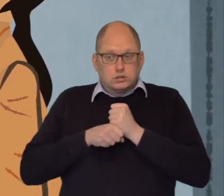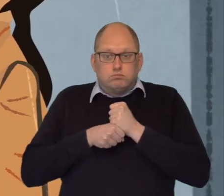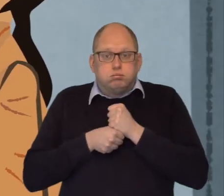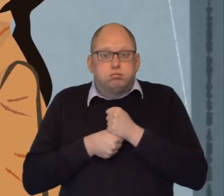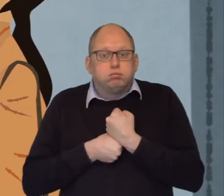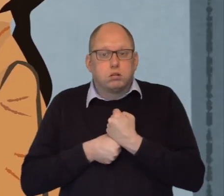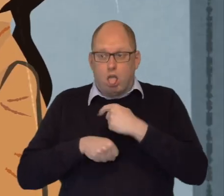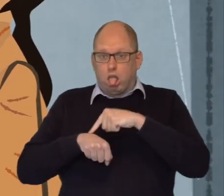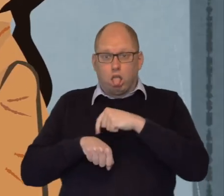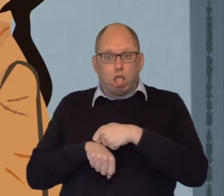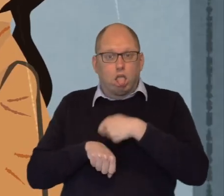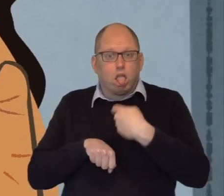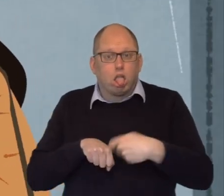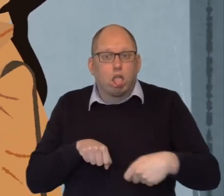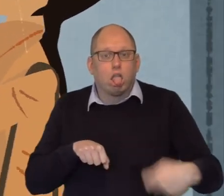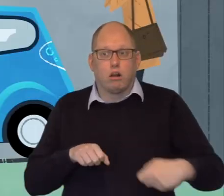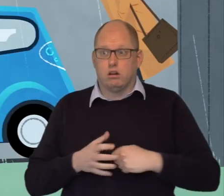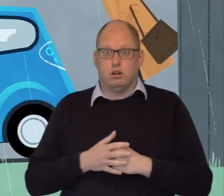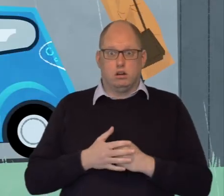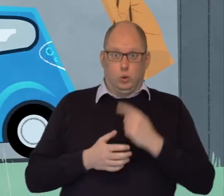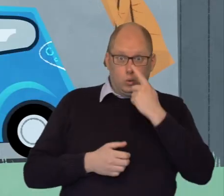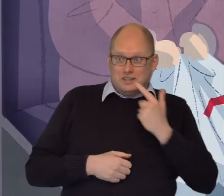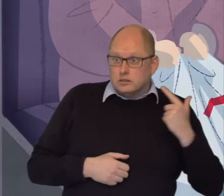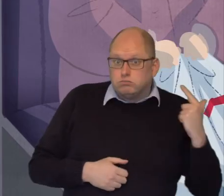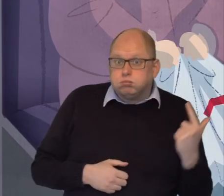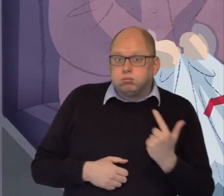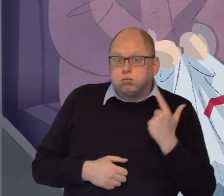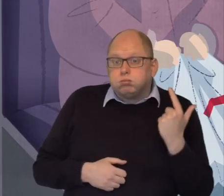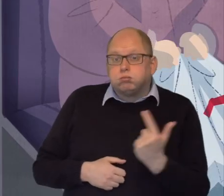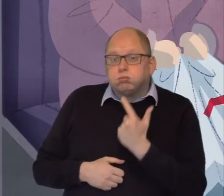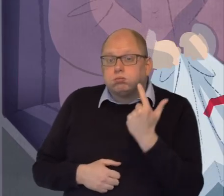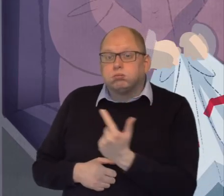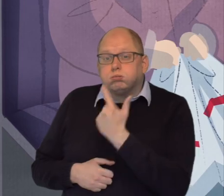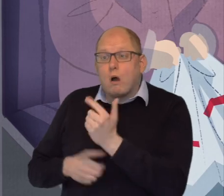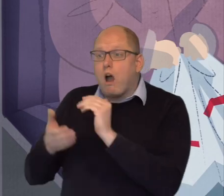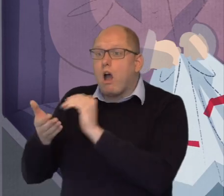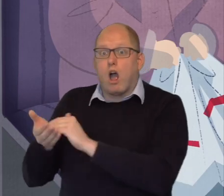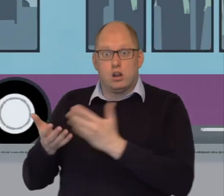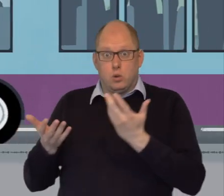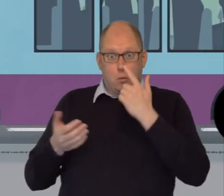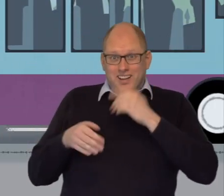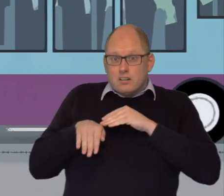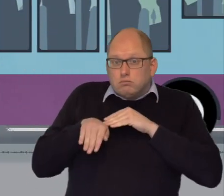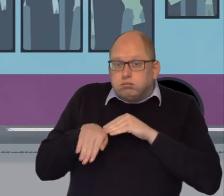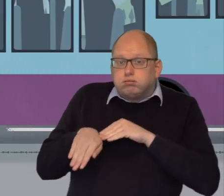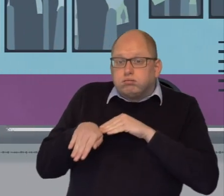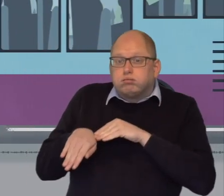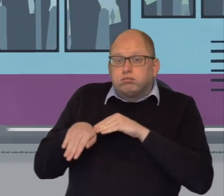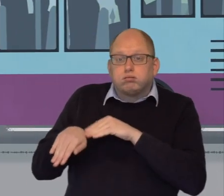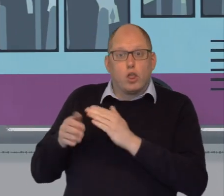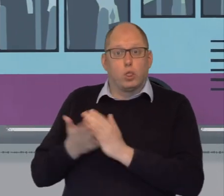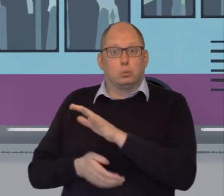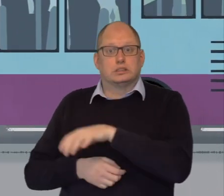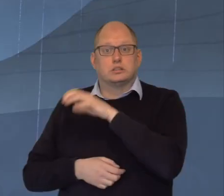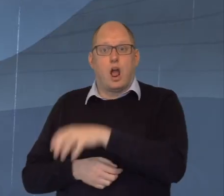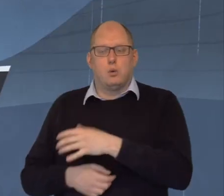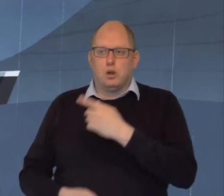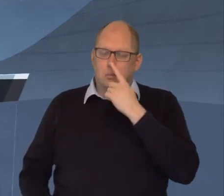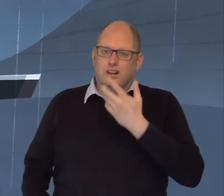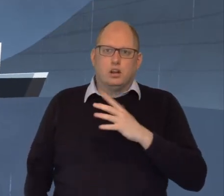There are times when making it to a hospital for an appointment can be stressful and time-consuming.